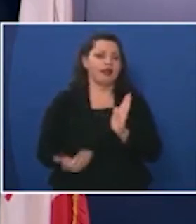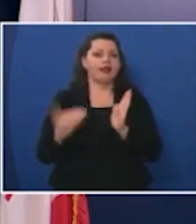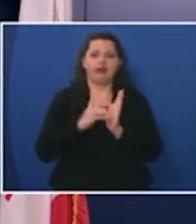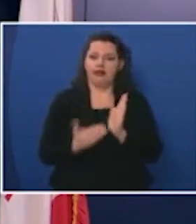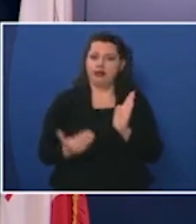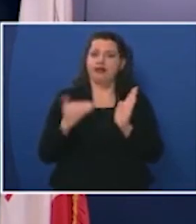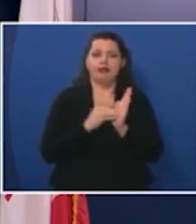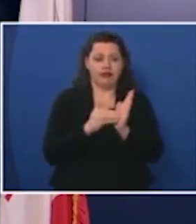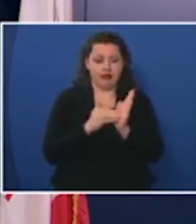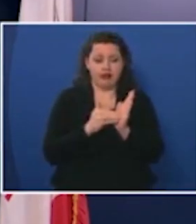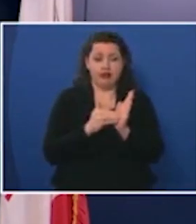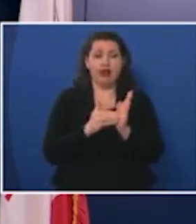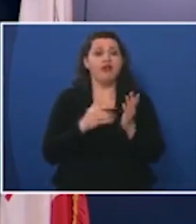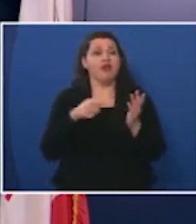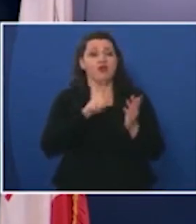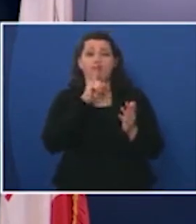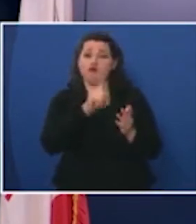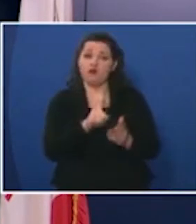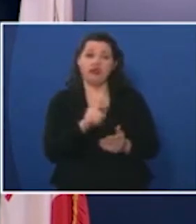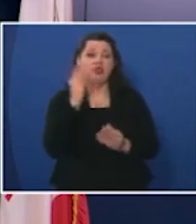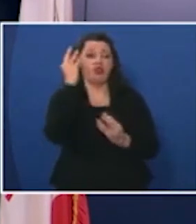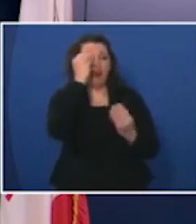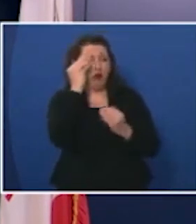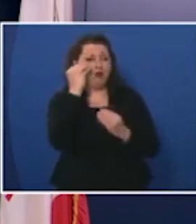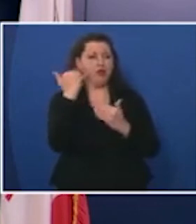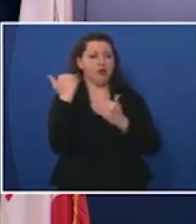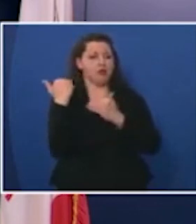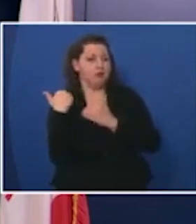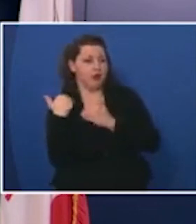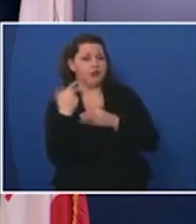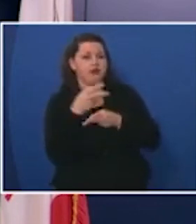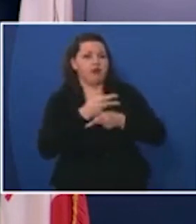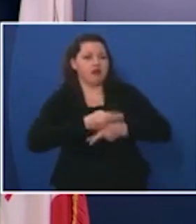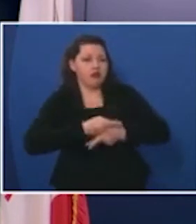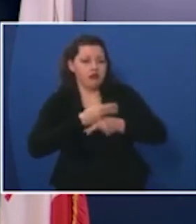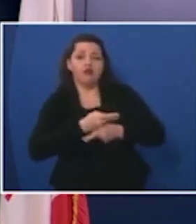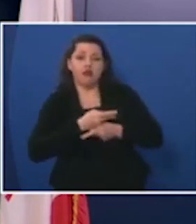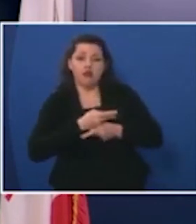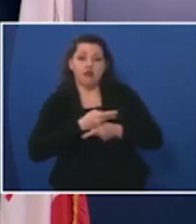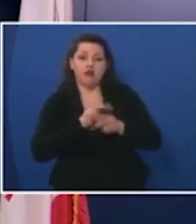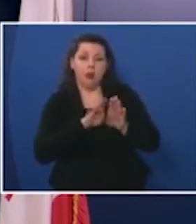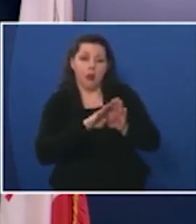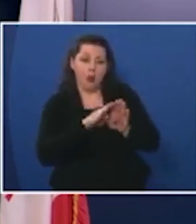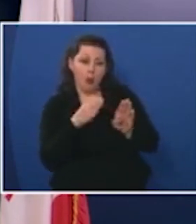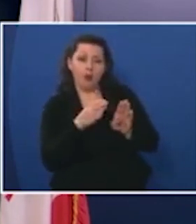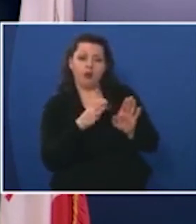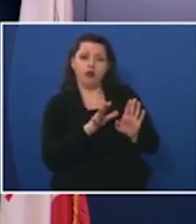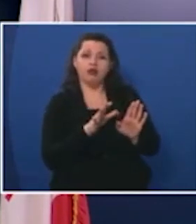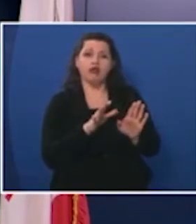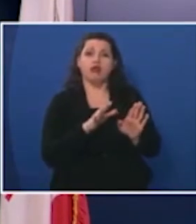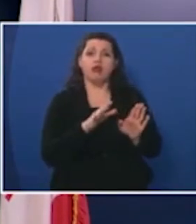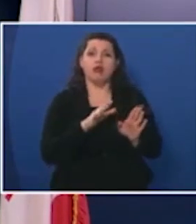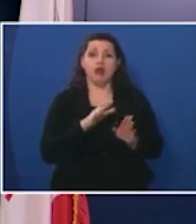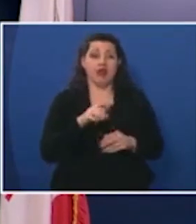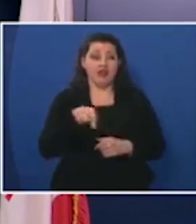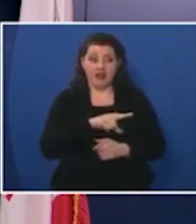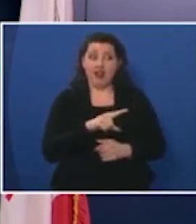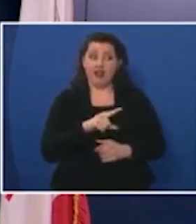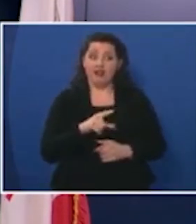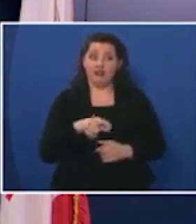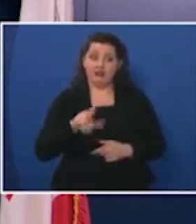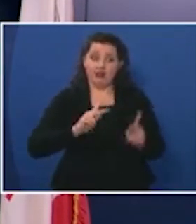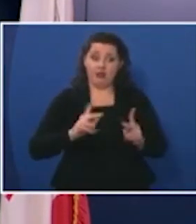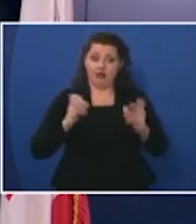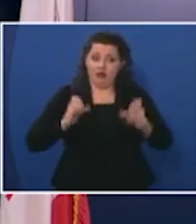we reopened they're being thoughtful and cautious in opening back up these are customers of theirs and often